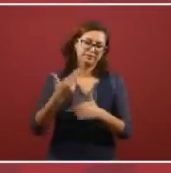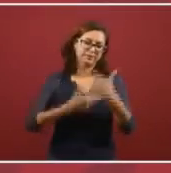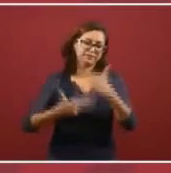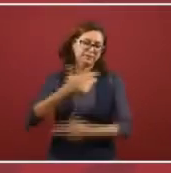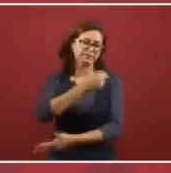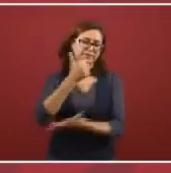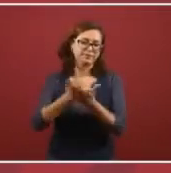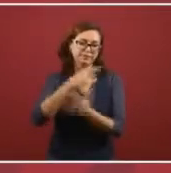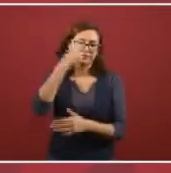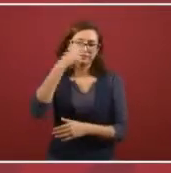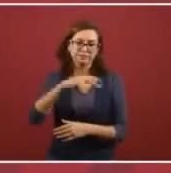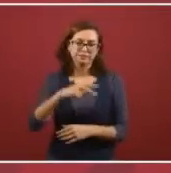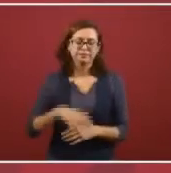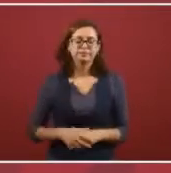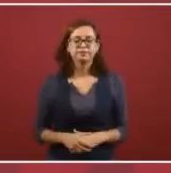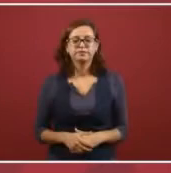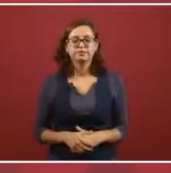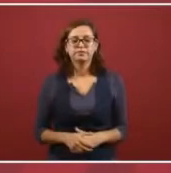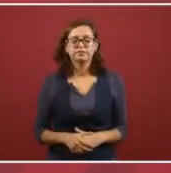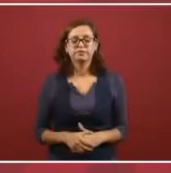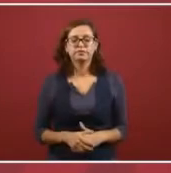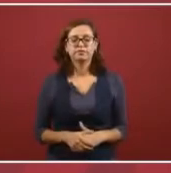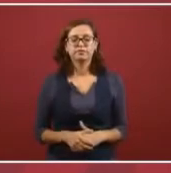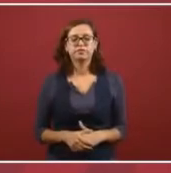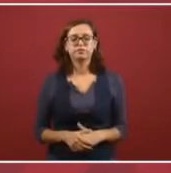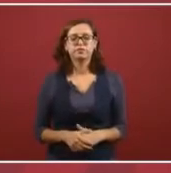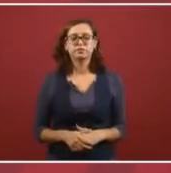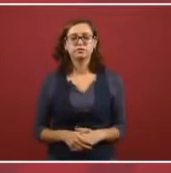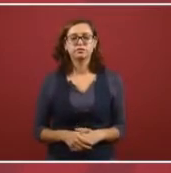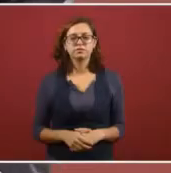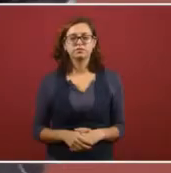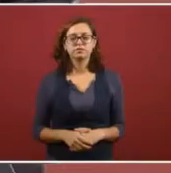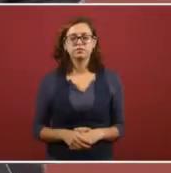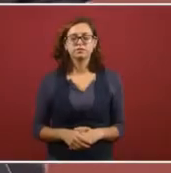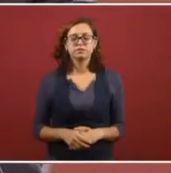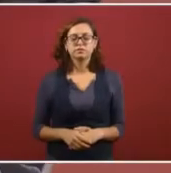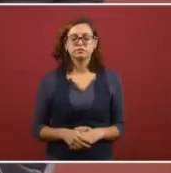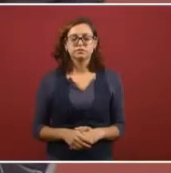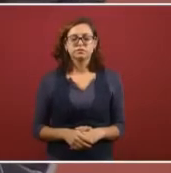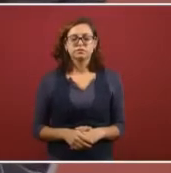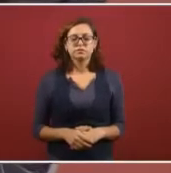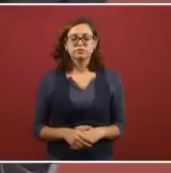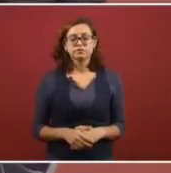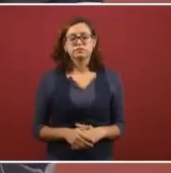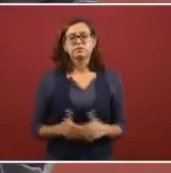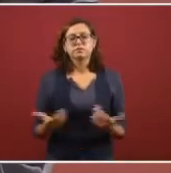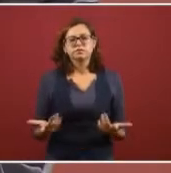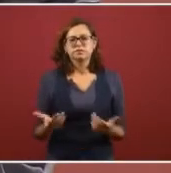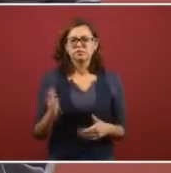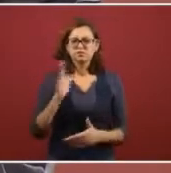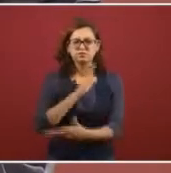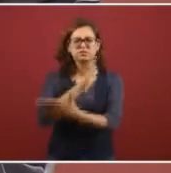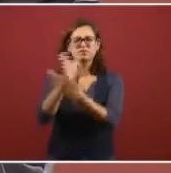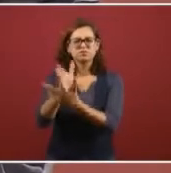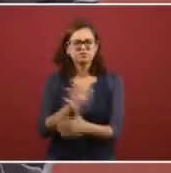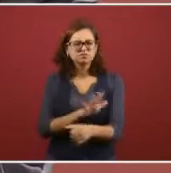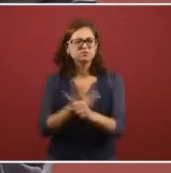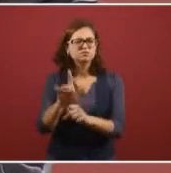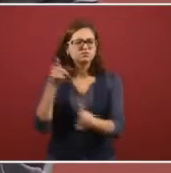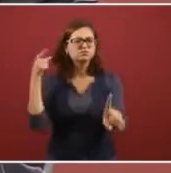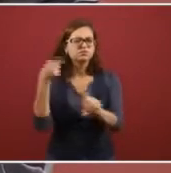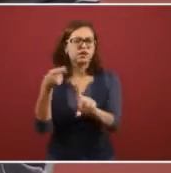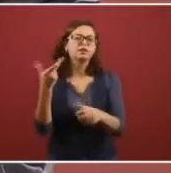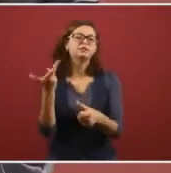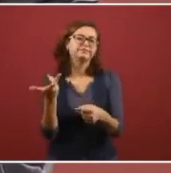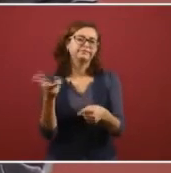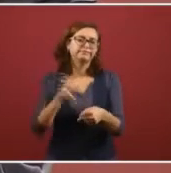night. And during this, um, route of, uh, visiting